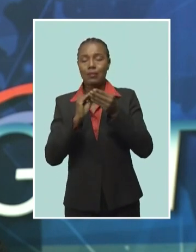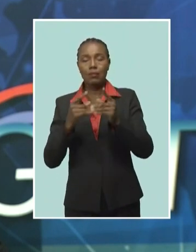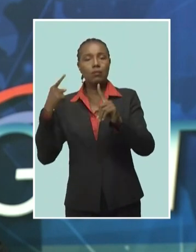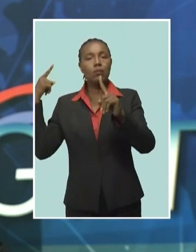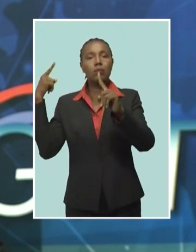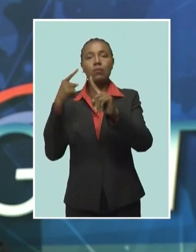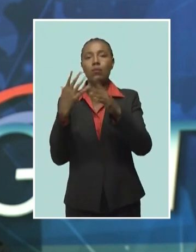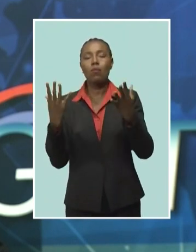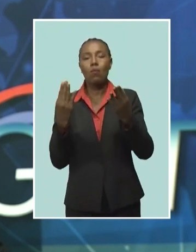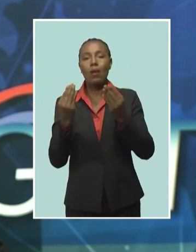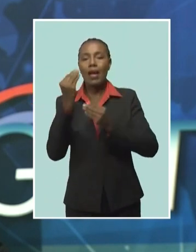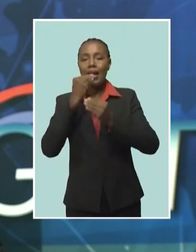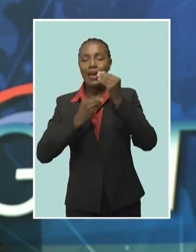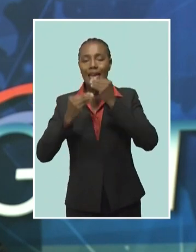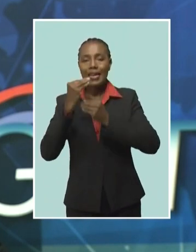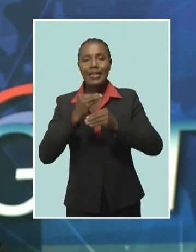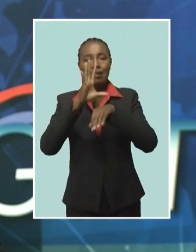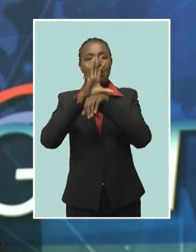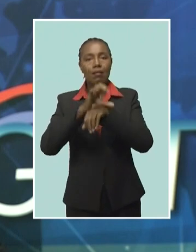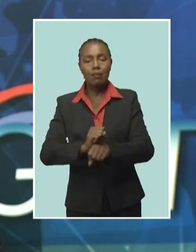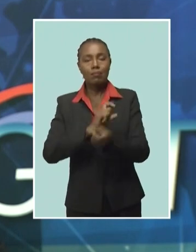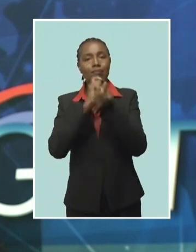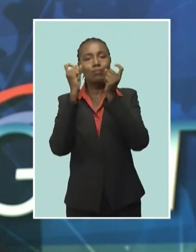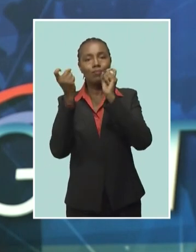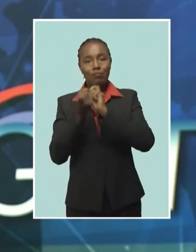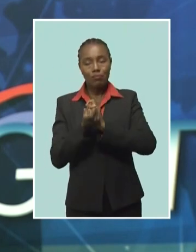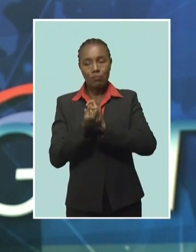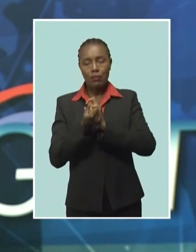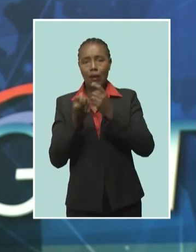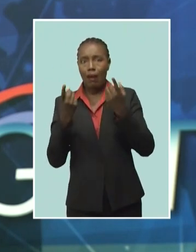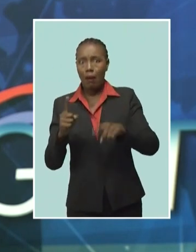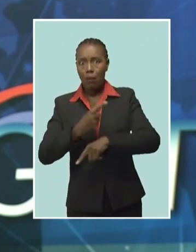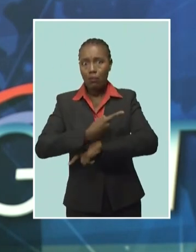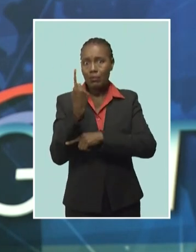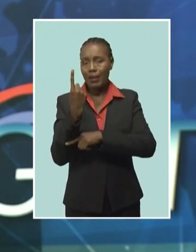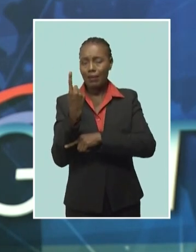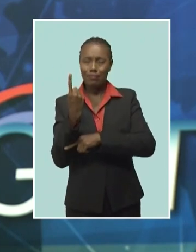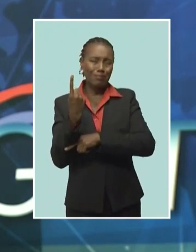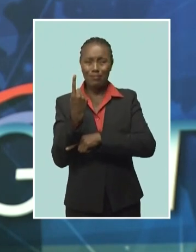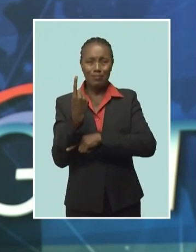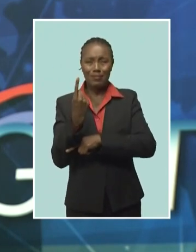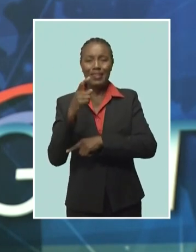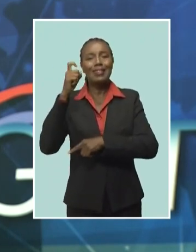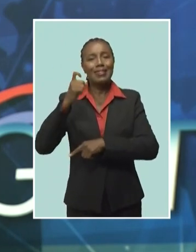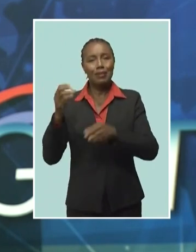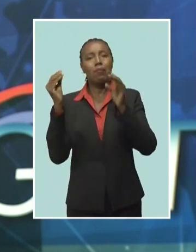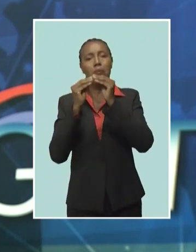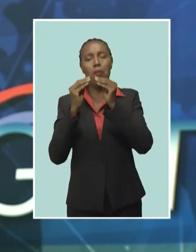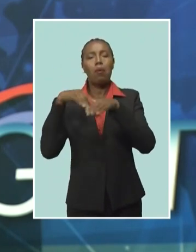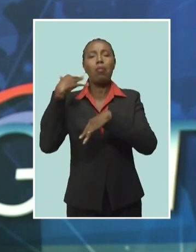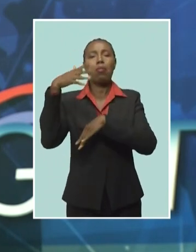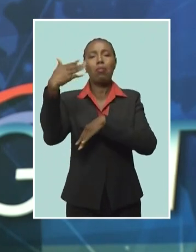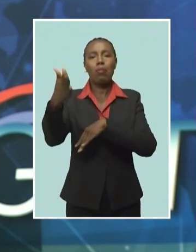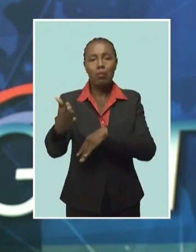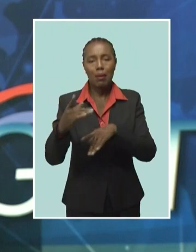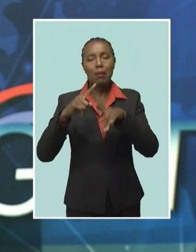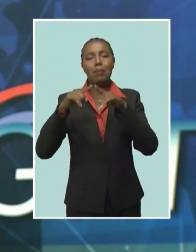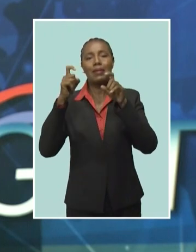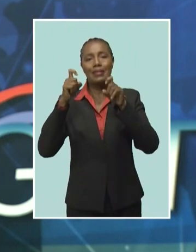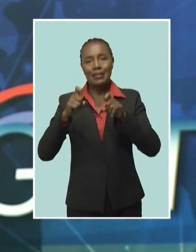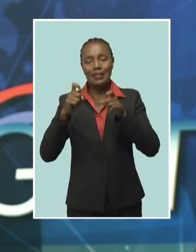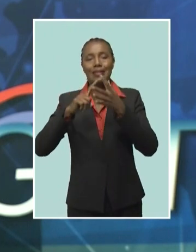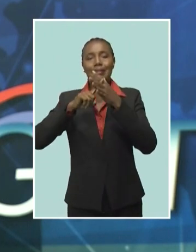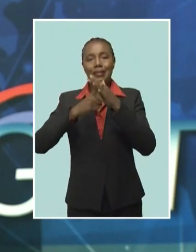change eating habits, and although it would not happen in one day, baby steps need to be taken to achieve full compliance.